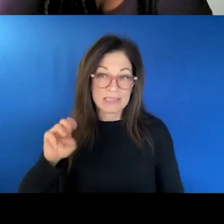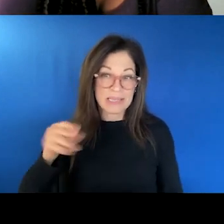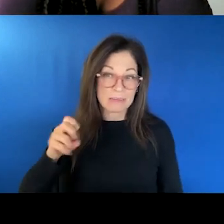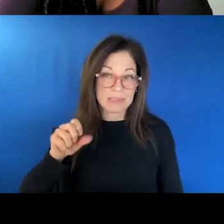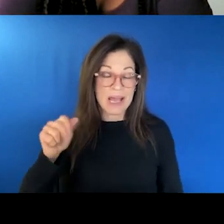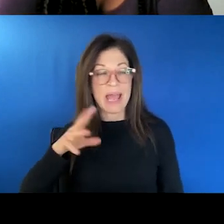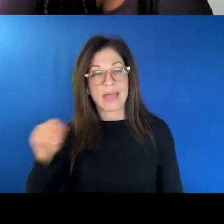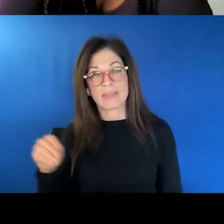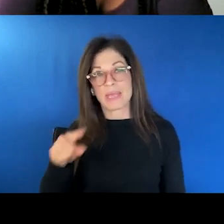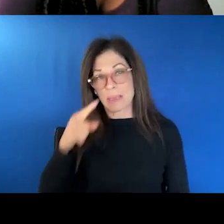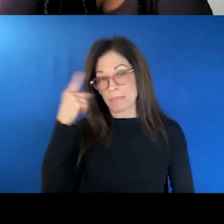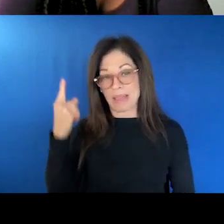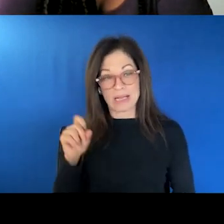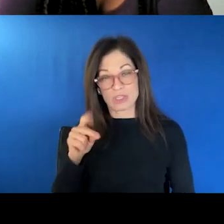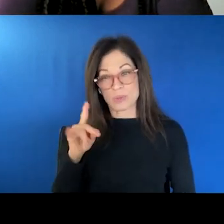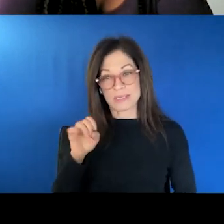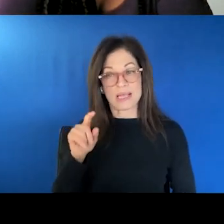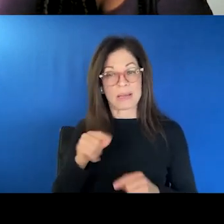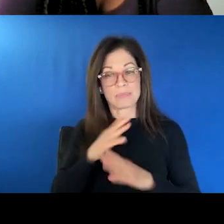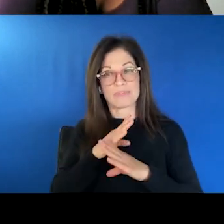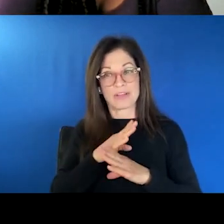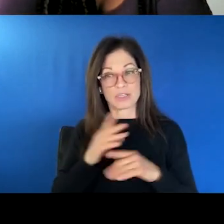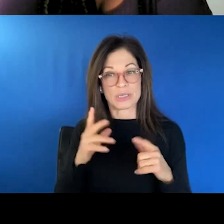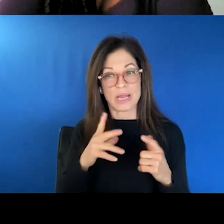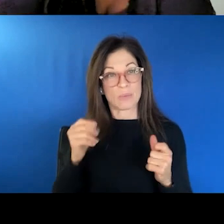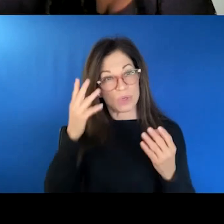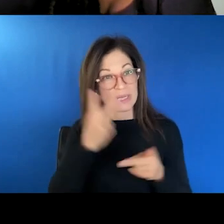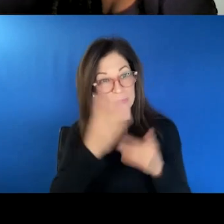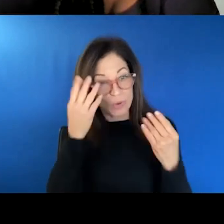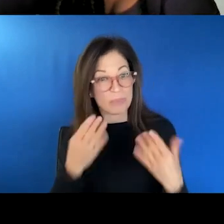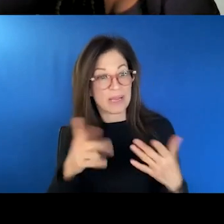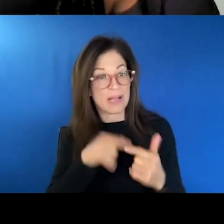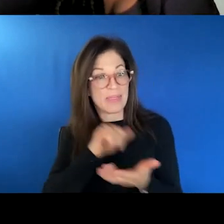large. Um, and, and Bill, we'll get you updated about that and the NASM study.